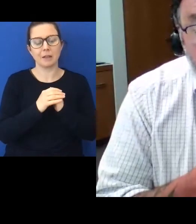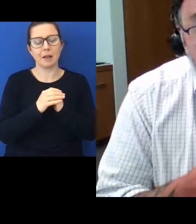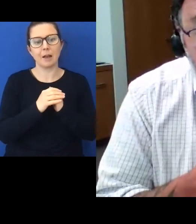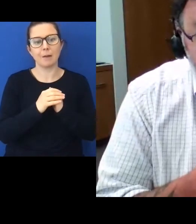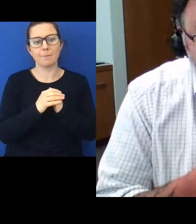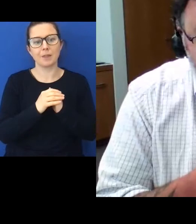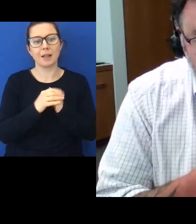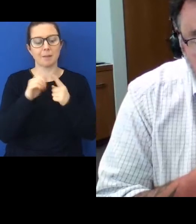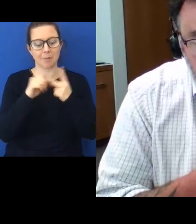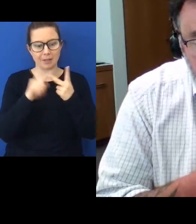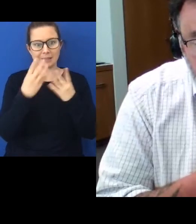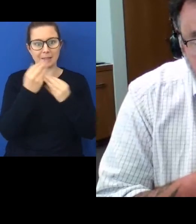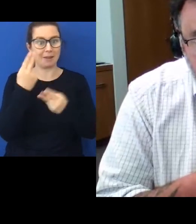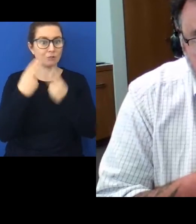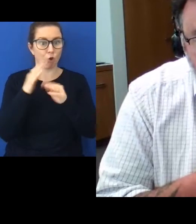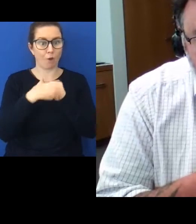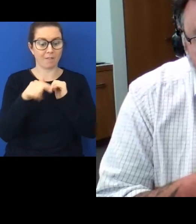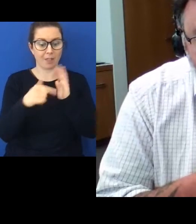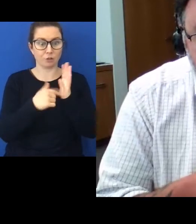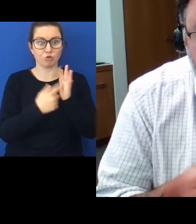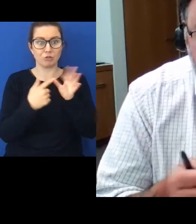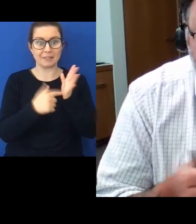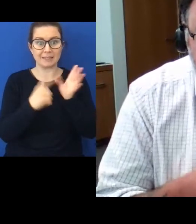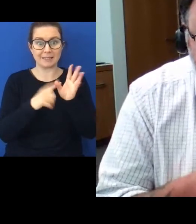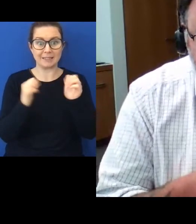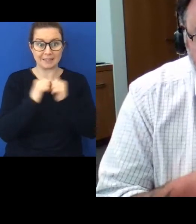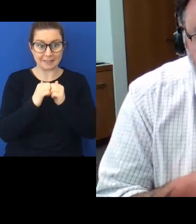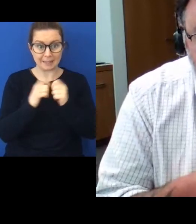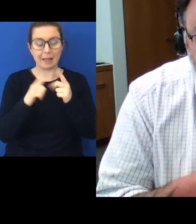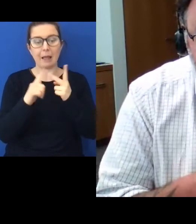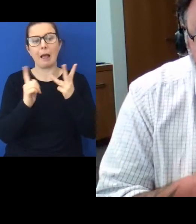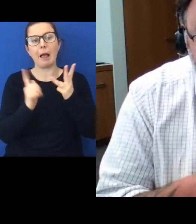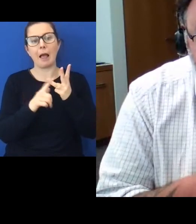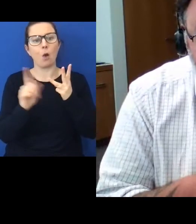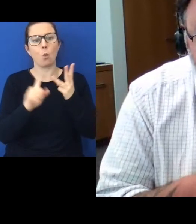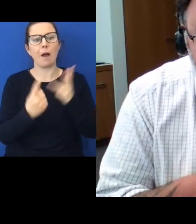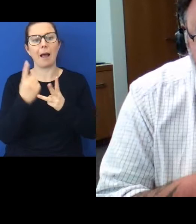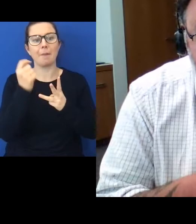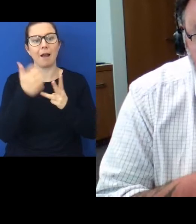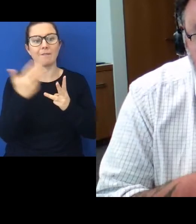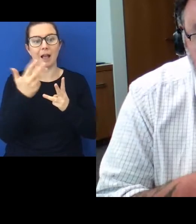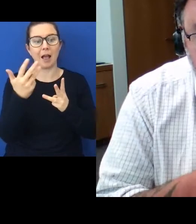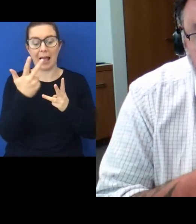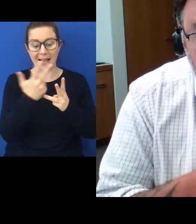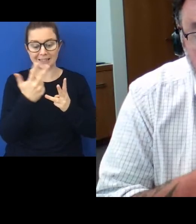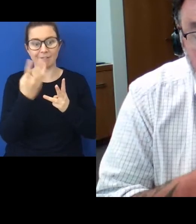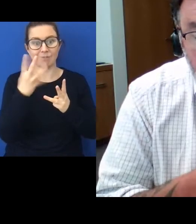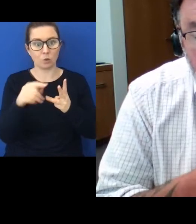Some history about the treaty and what happened after 1840 when it was signed.